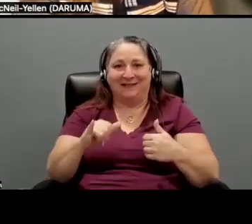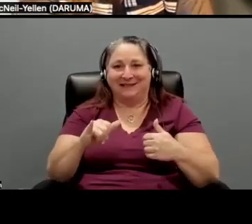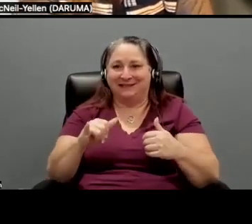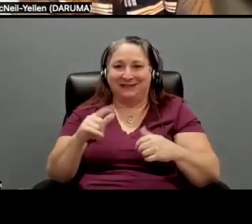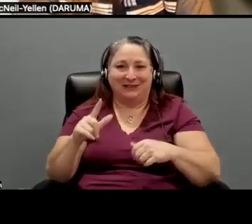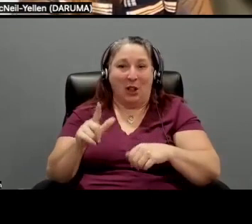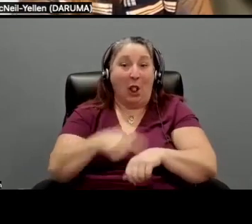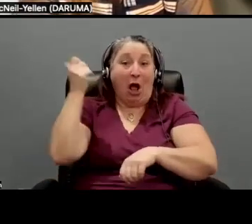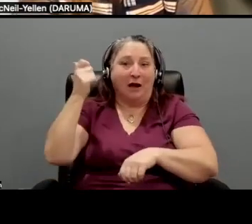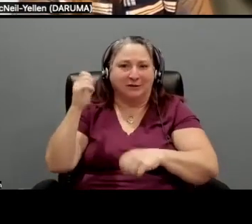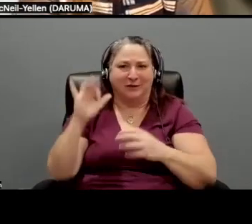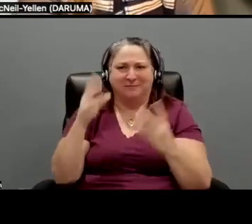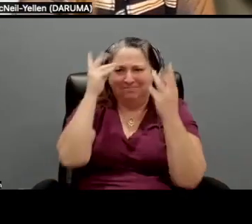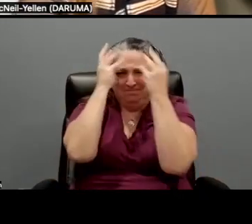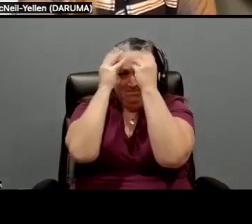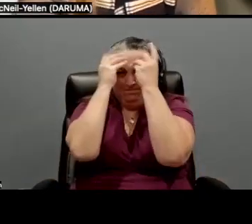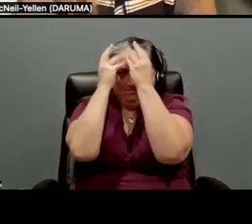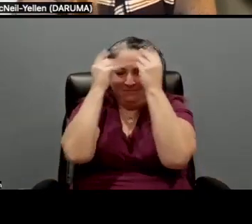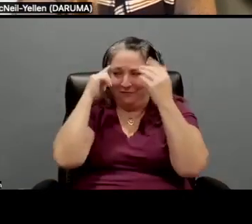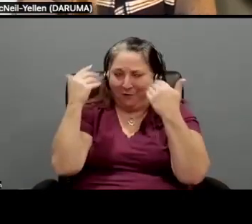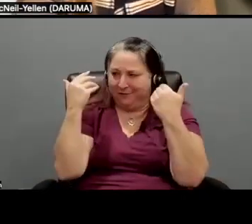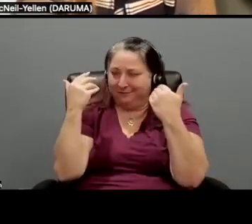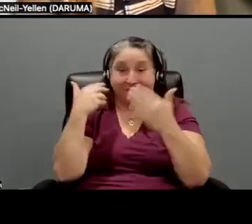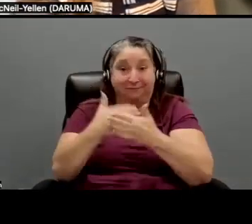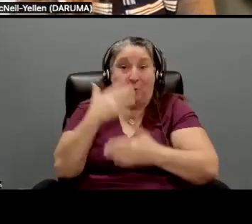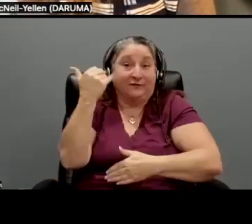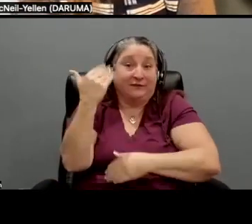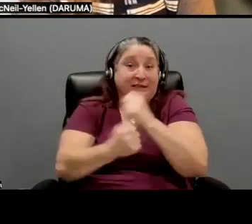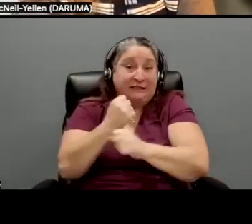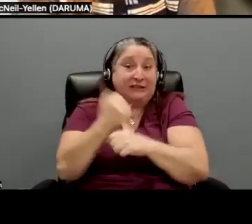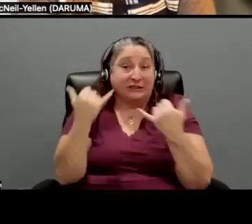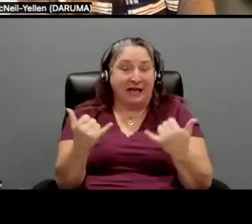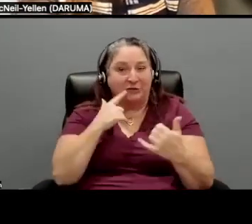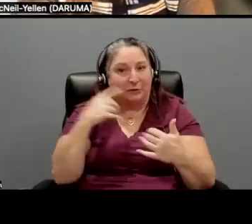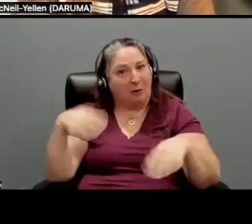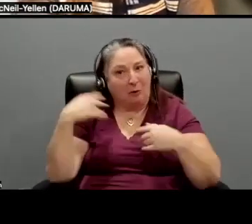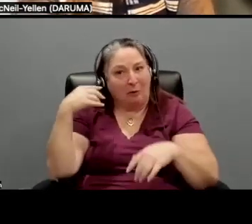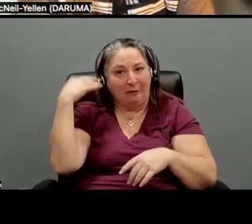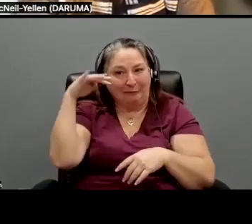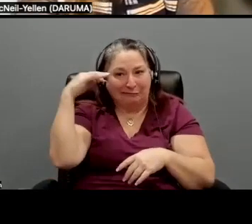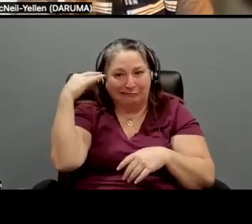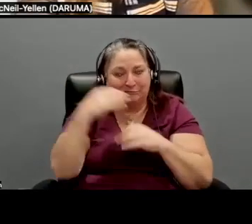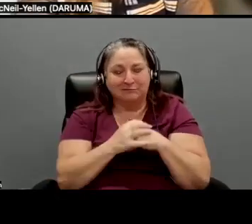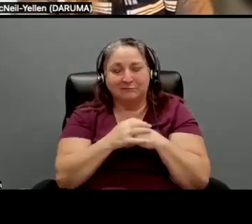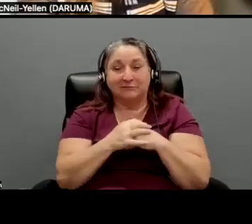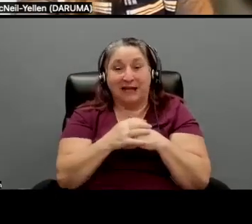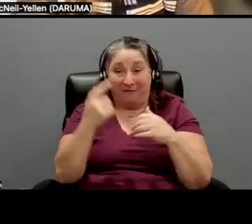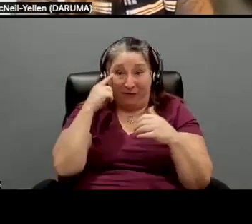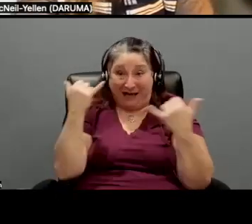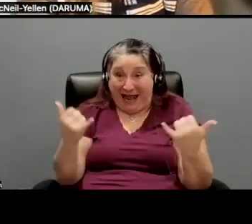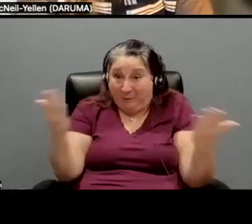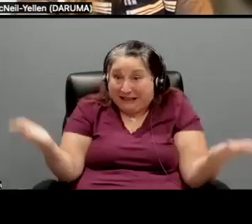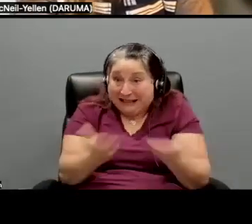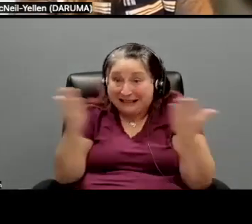ruminating around in my brain for, for almost 50, like 15 years now it's, it's wild. And to have it be here and to